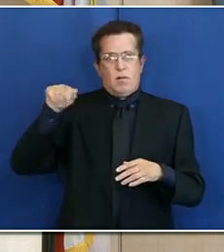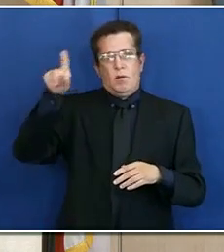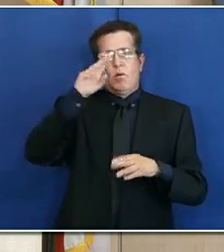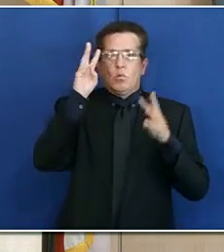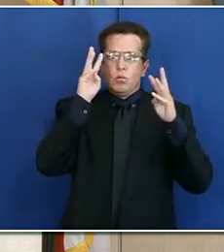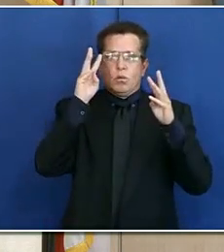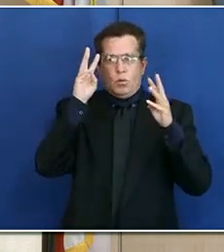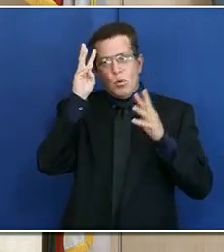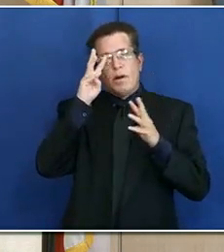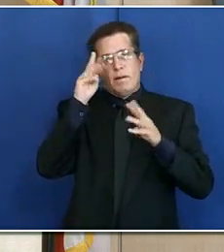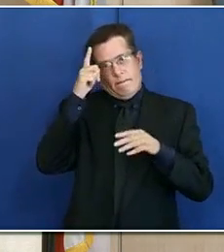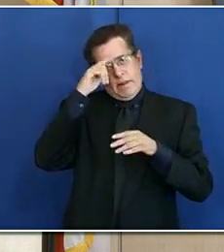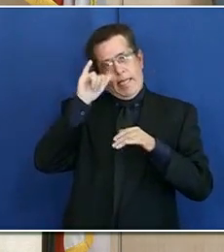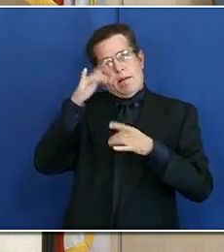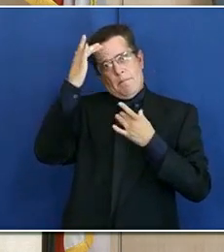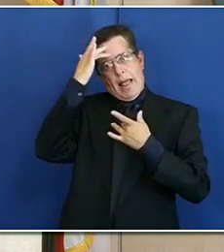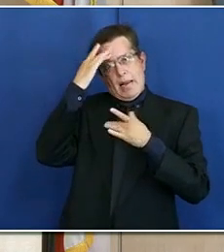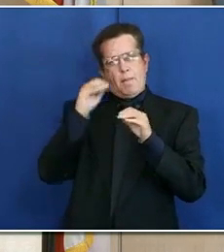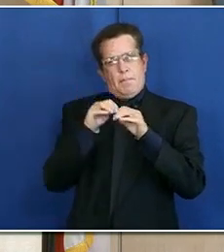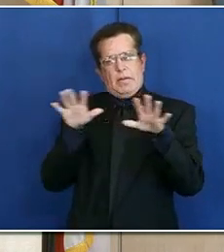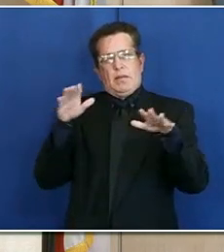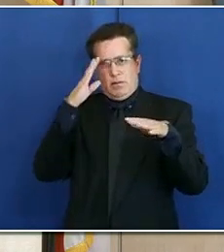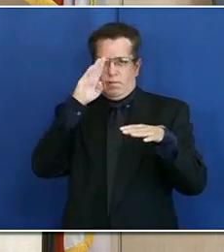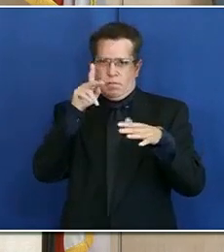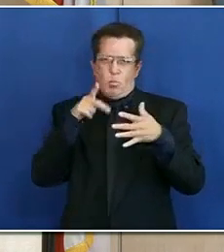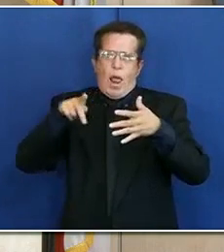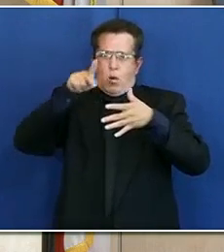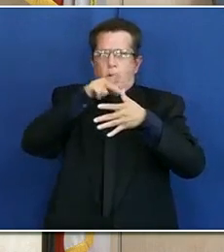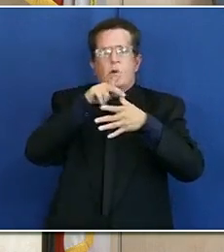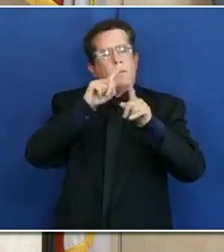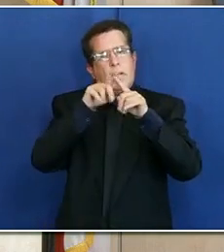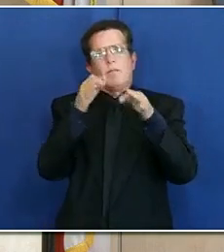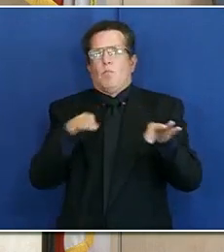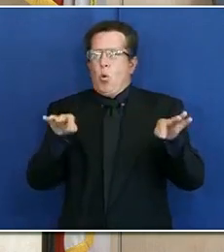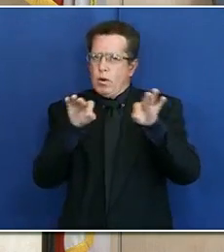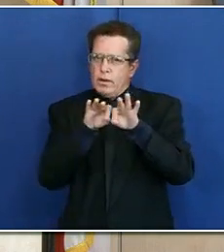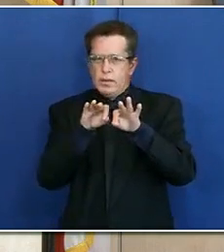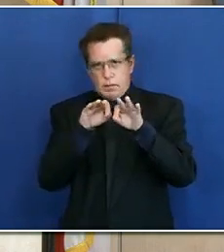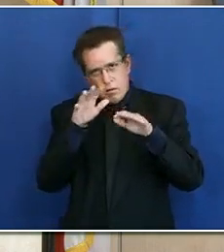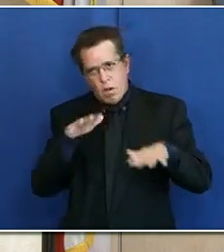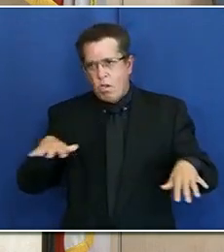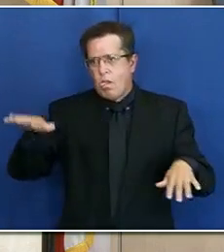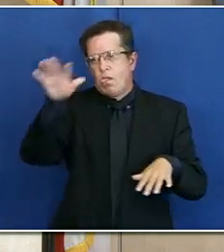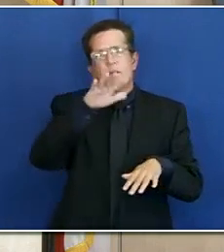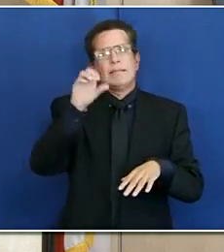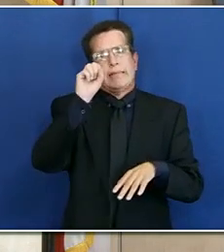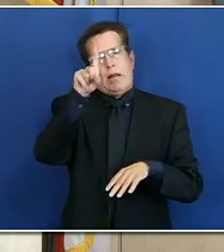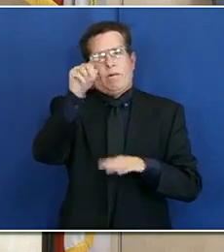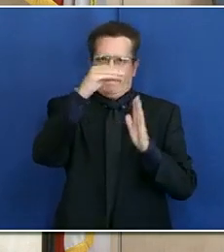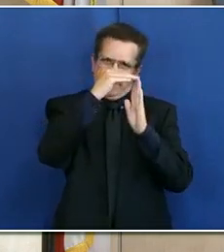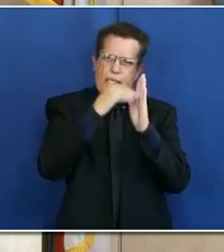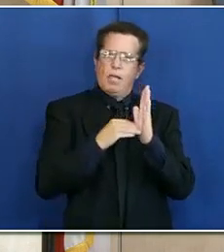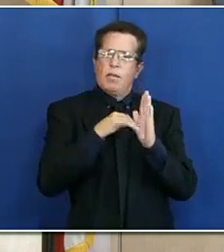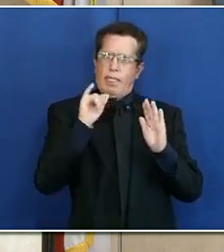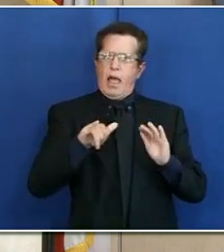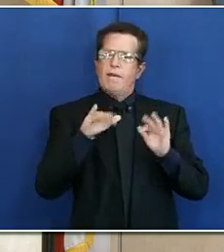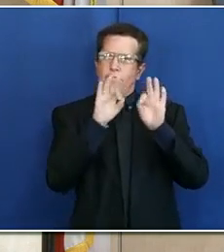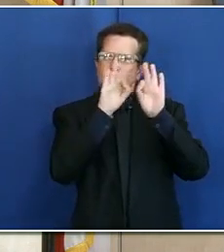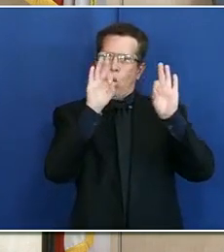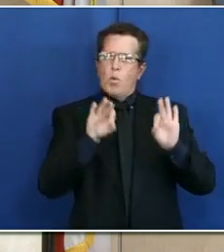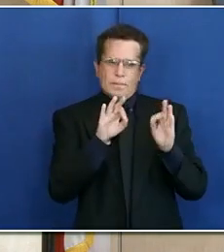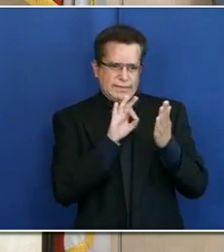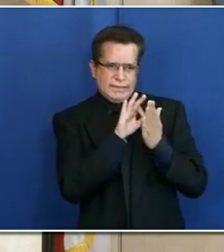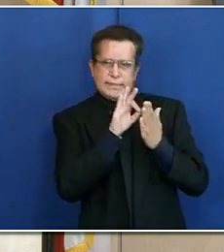and certainly top priority, but it's important that we get every San Diegan to fill out their census form. By